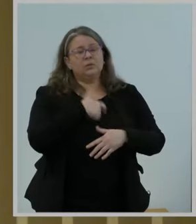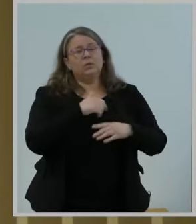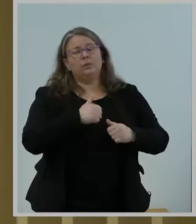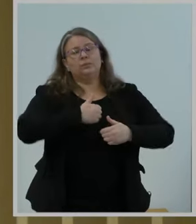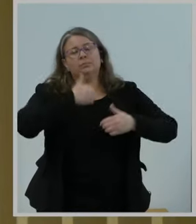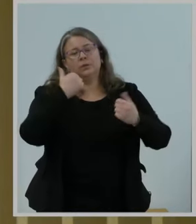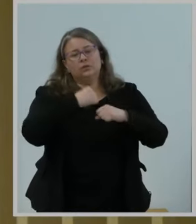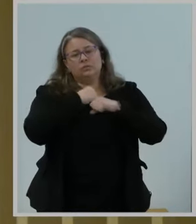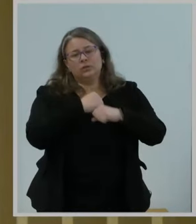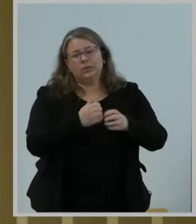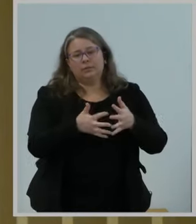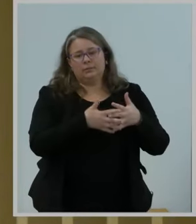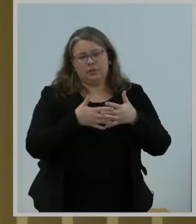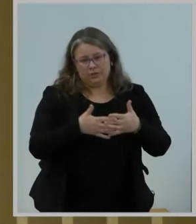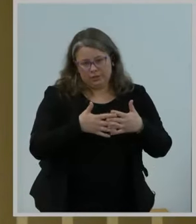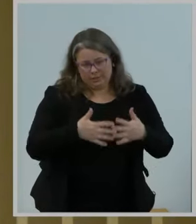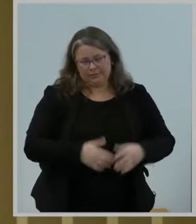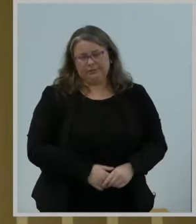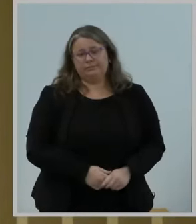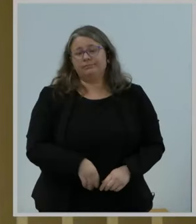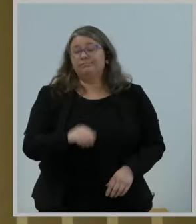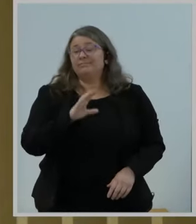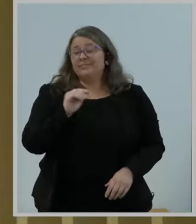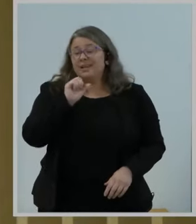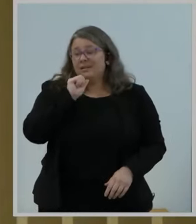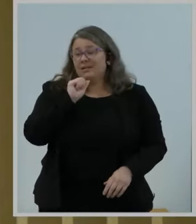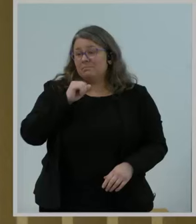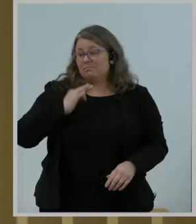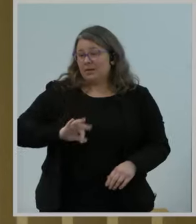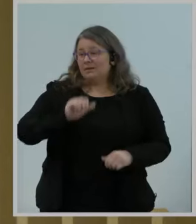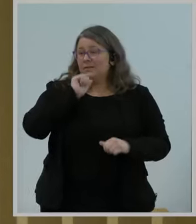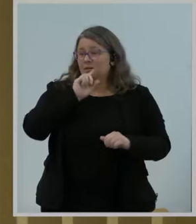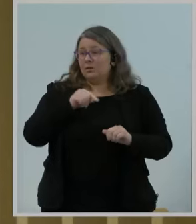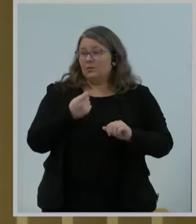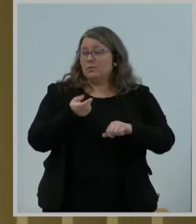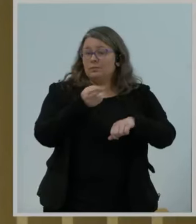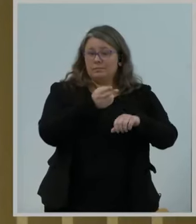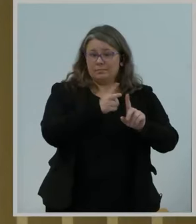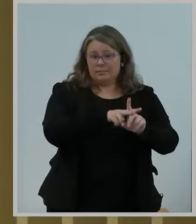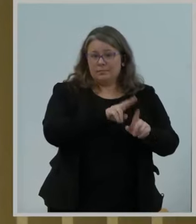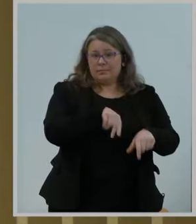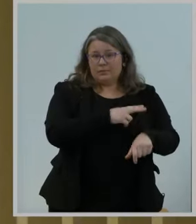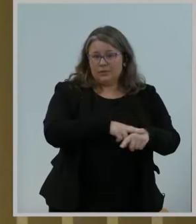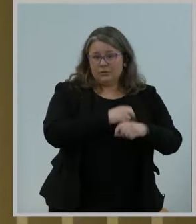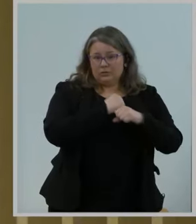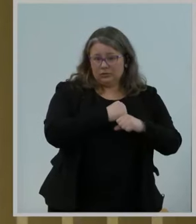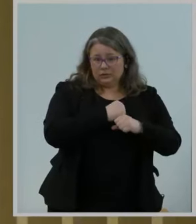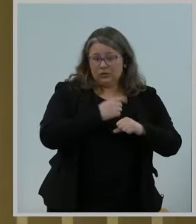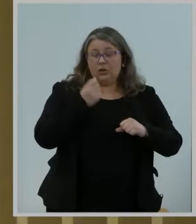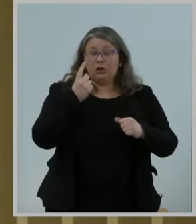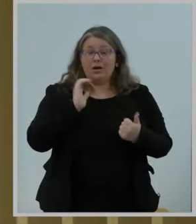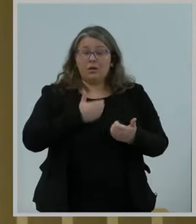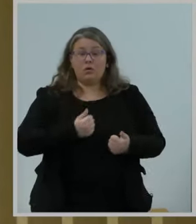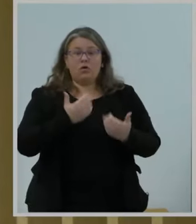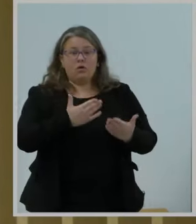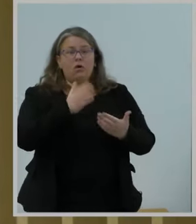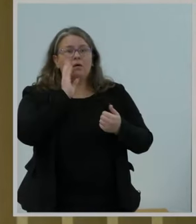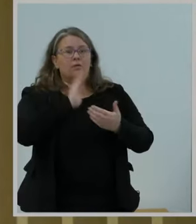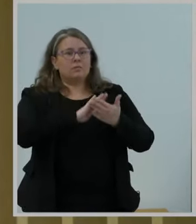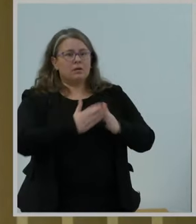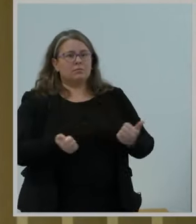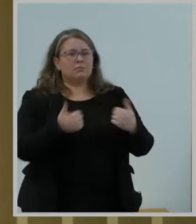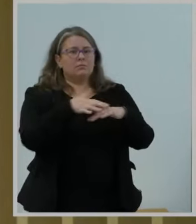And it's not just national security that would benefit more and more offerings form an integral part of public safety communications.